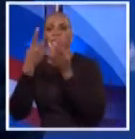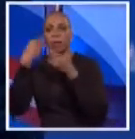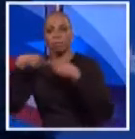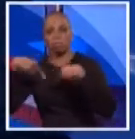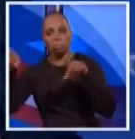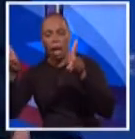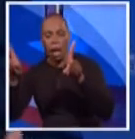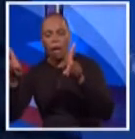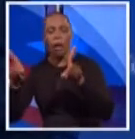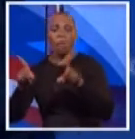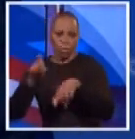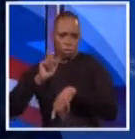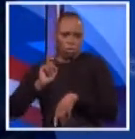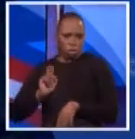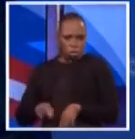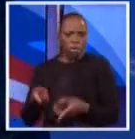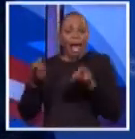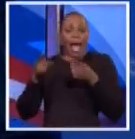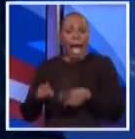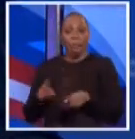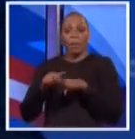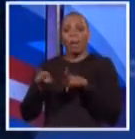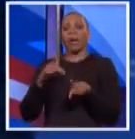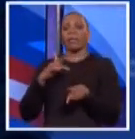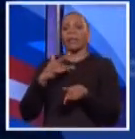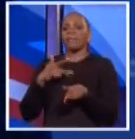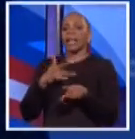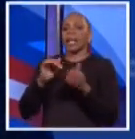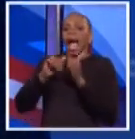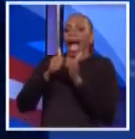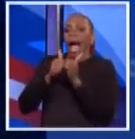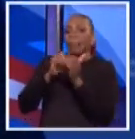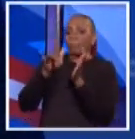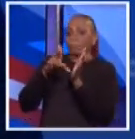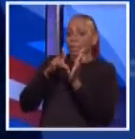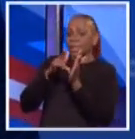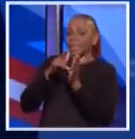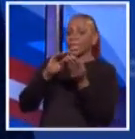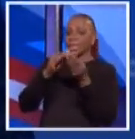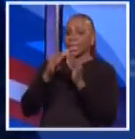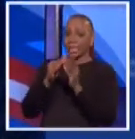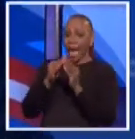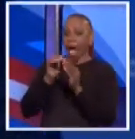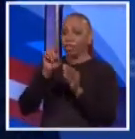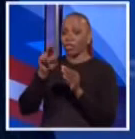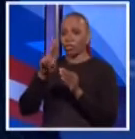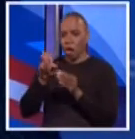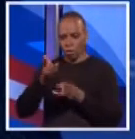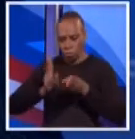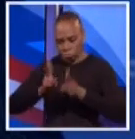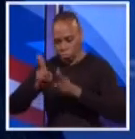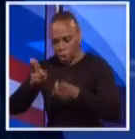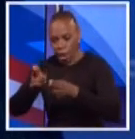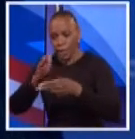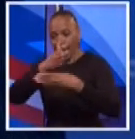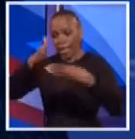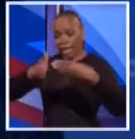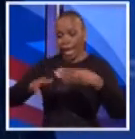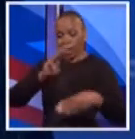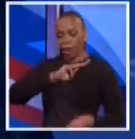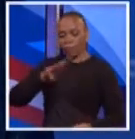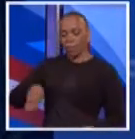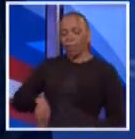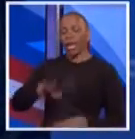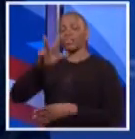that it happens. But I think this is symptomatic of the way the Midtown zoning proposal was just rushed through. Again, at the end of the mayor's third term,